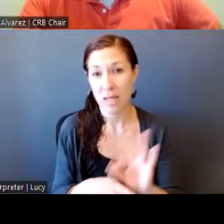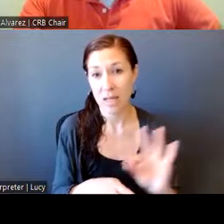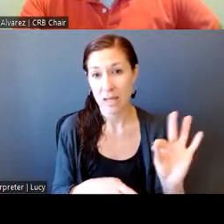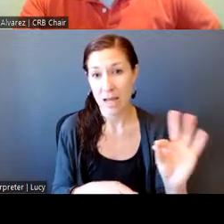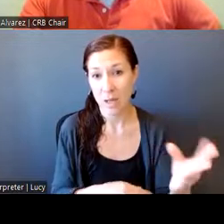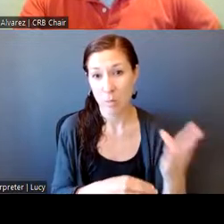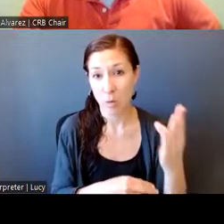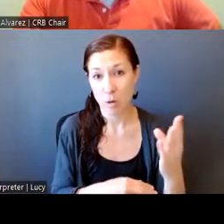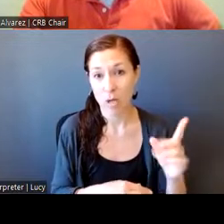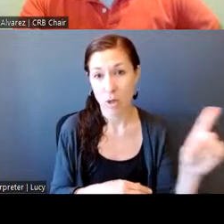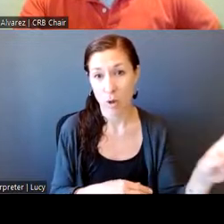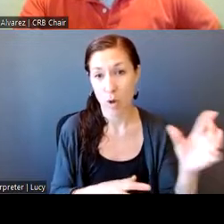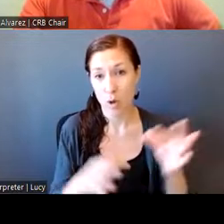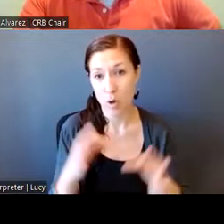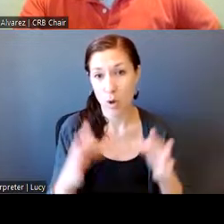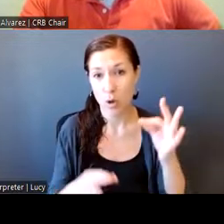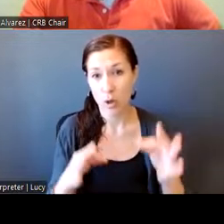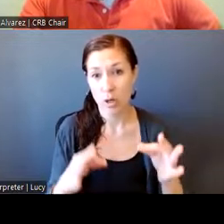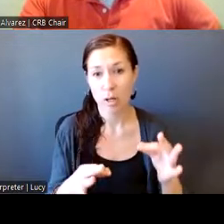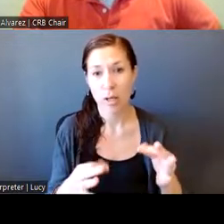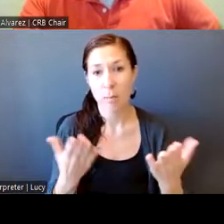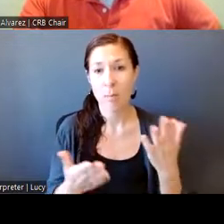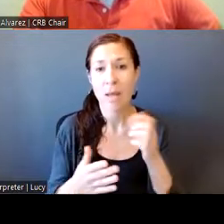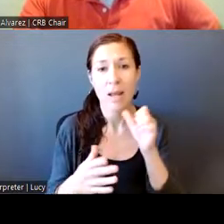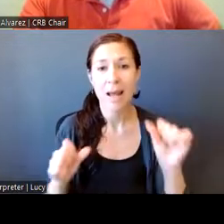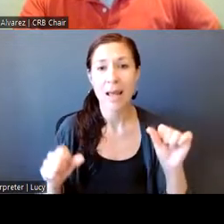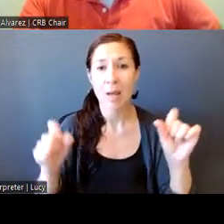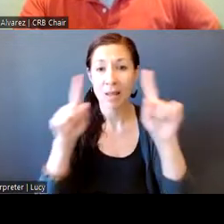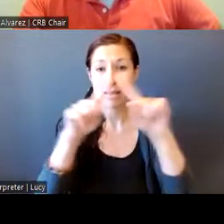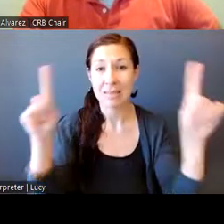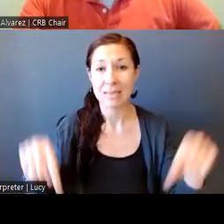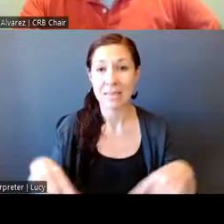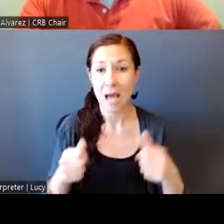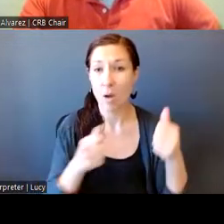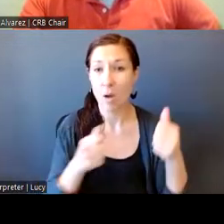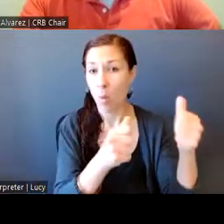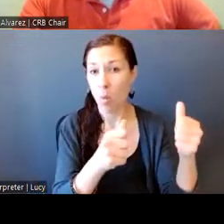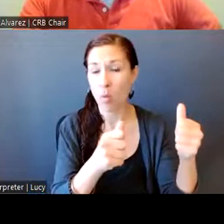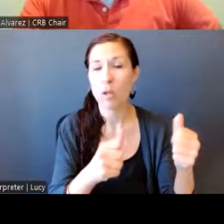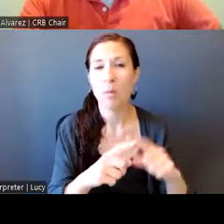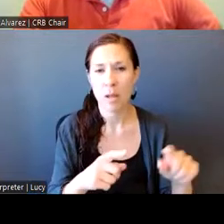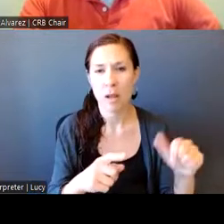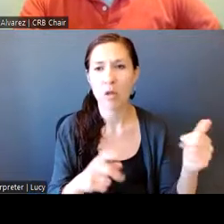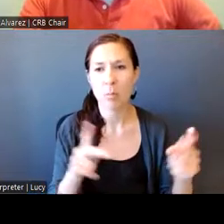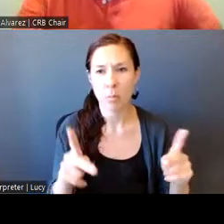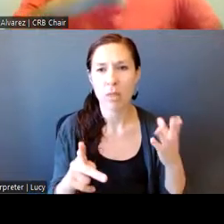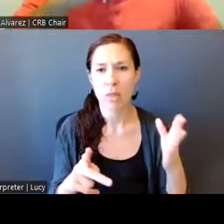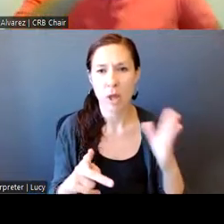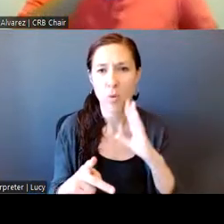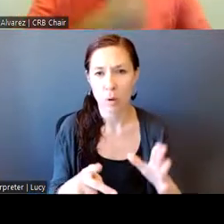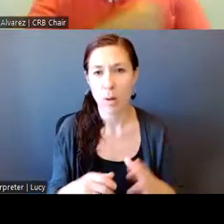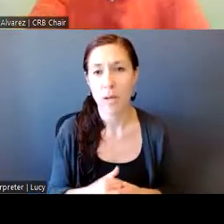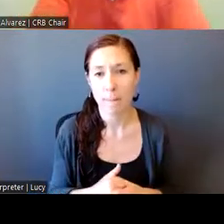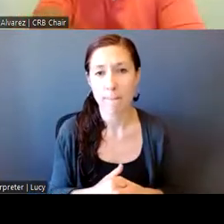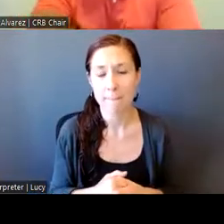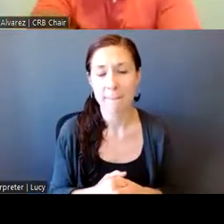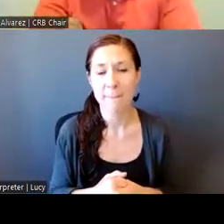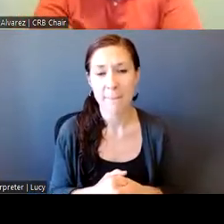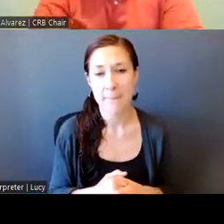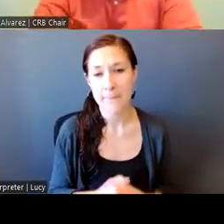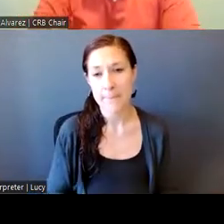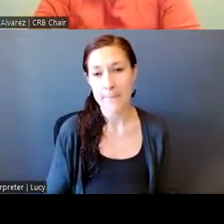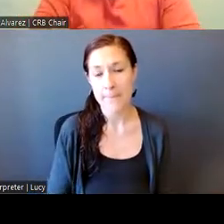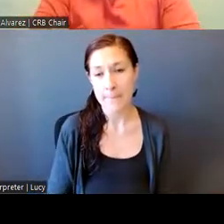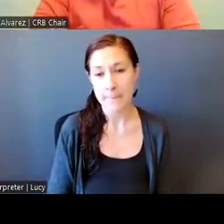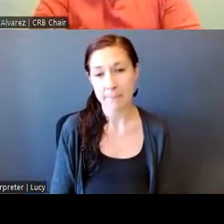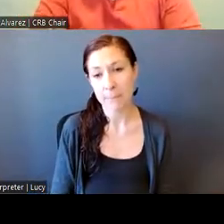not be able to hold a sign like I am, but the other people will. And, uh, for this commission